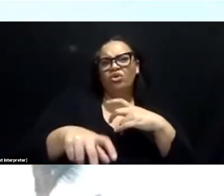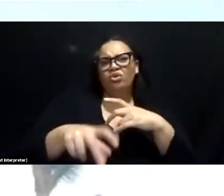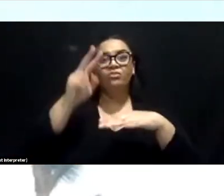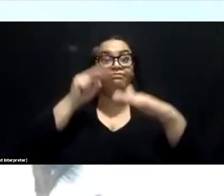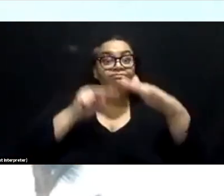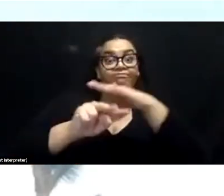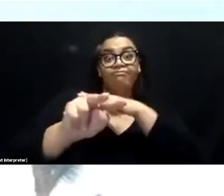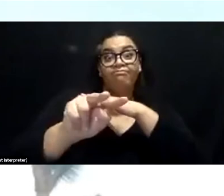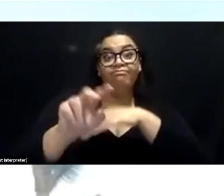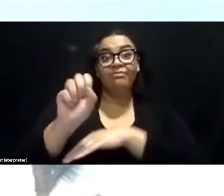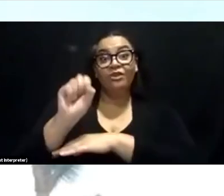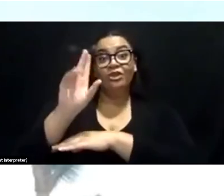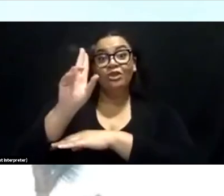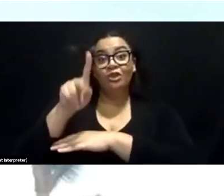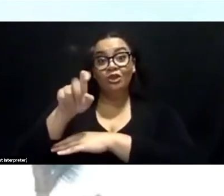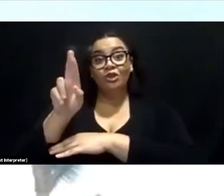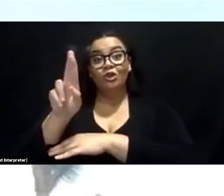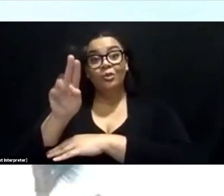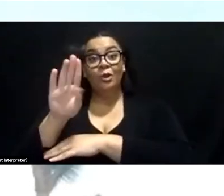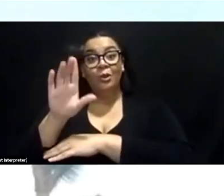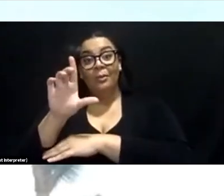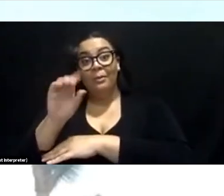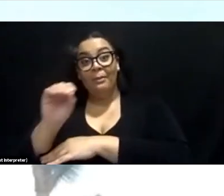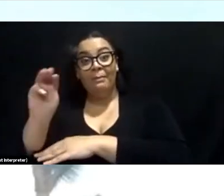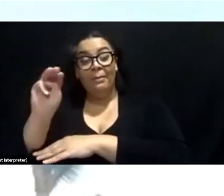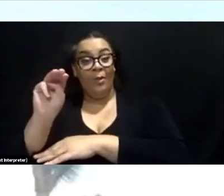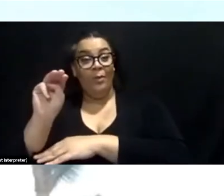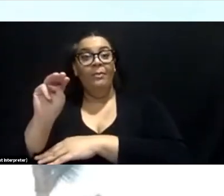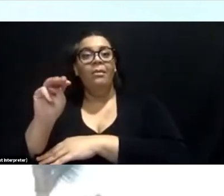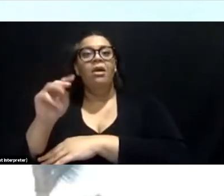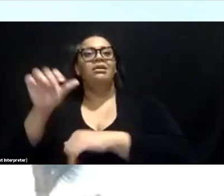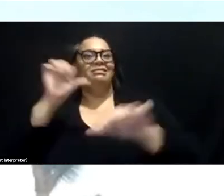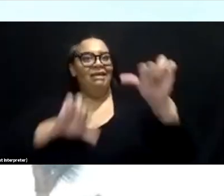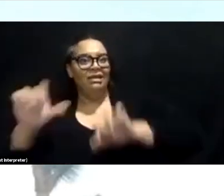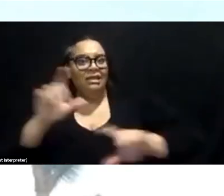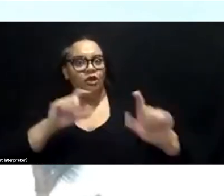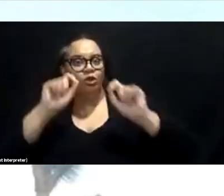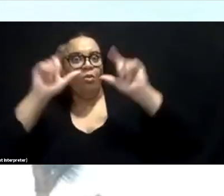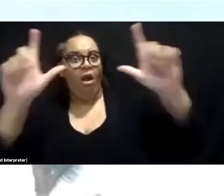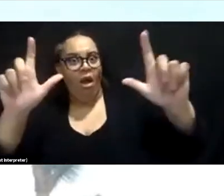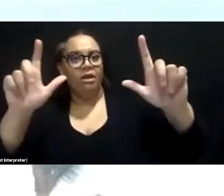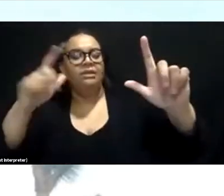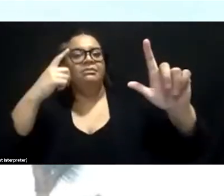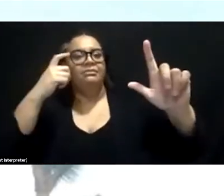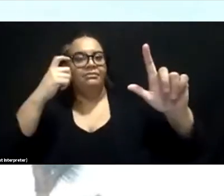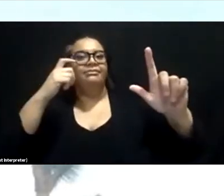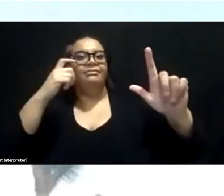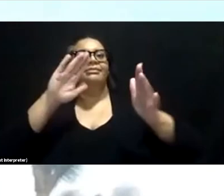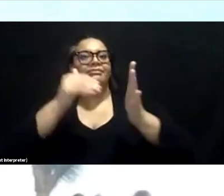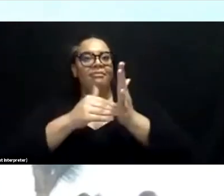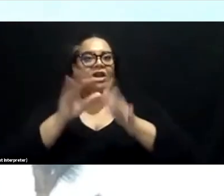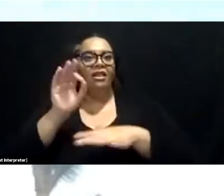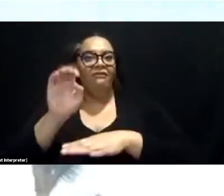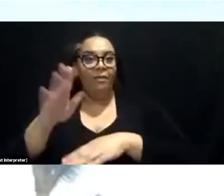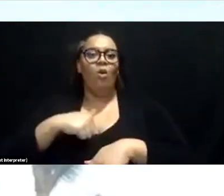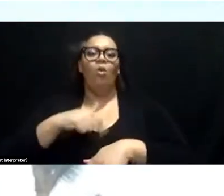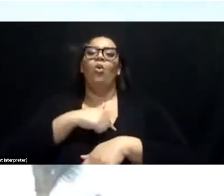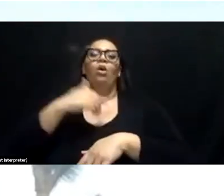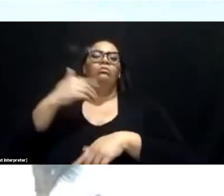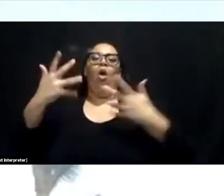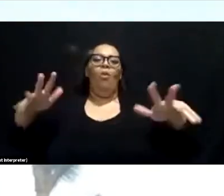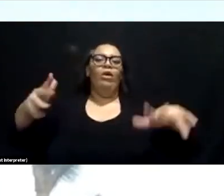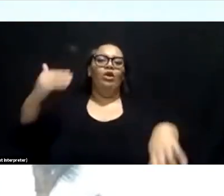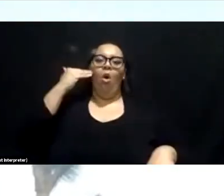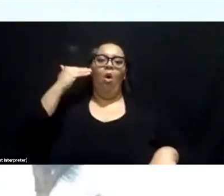Sometimes scientists get surprised. Usually by the middle of February, we, we know whether or not there's going to be a super bloom.